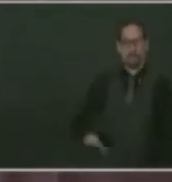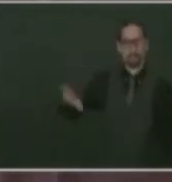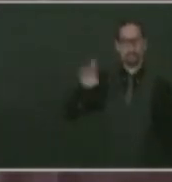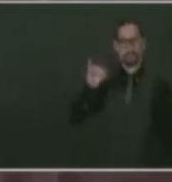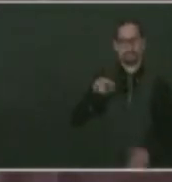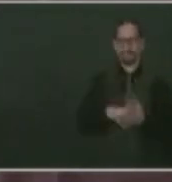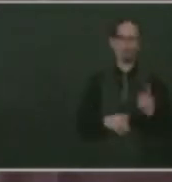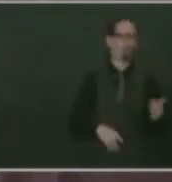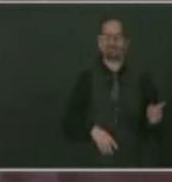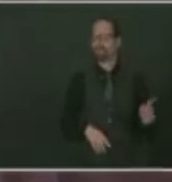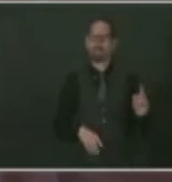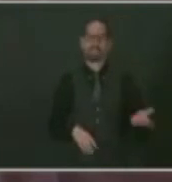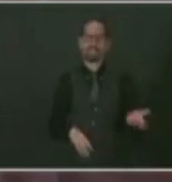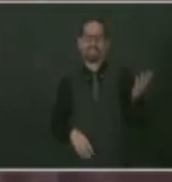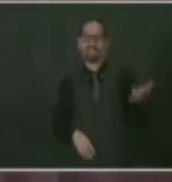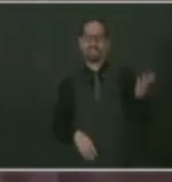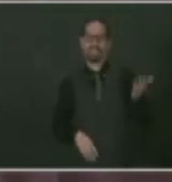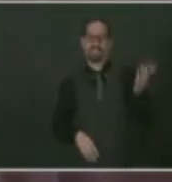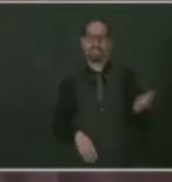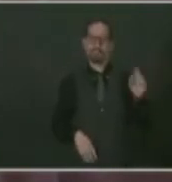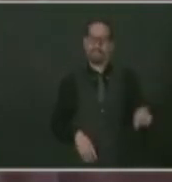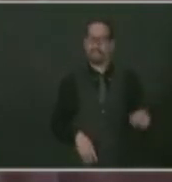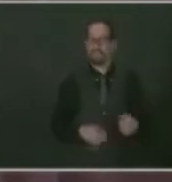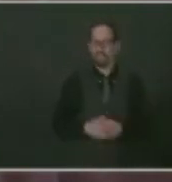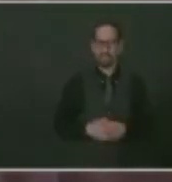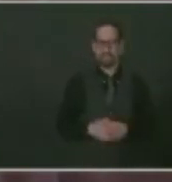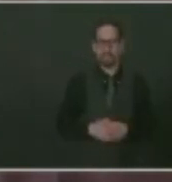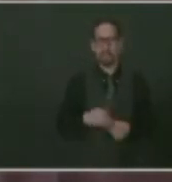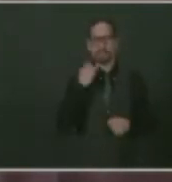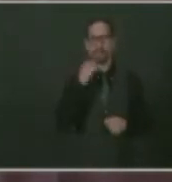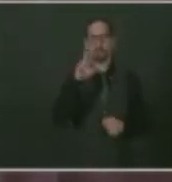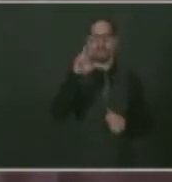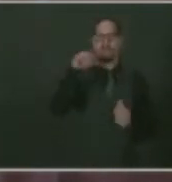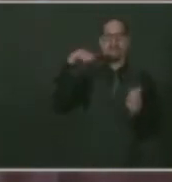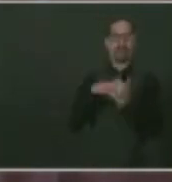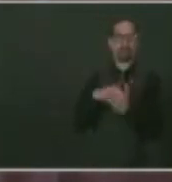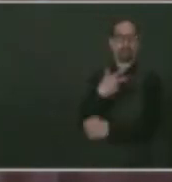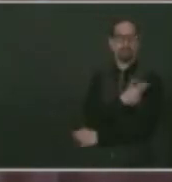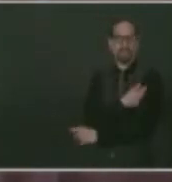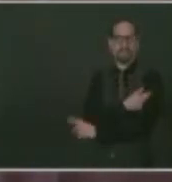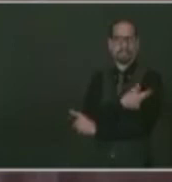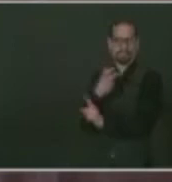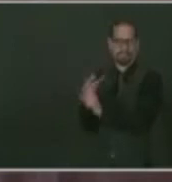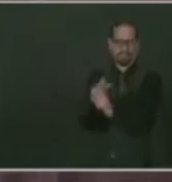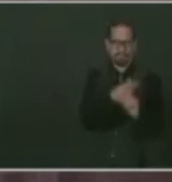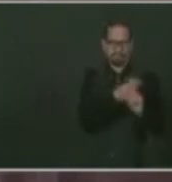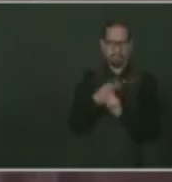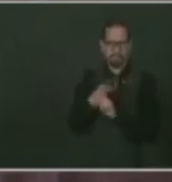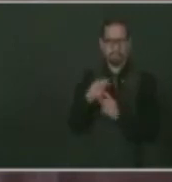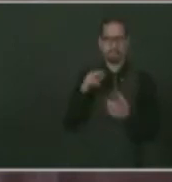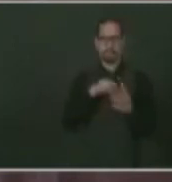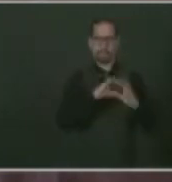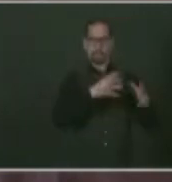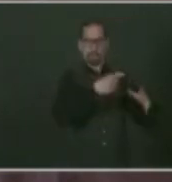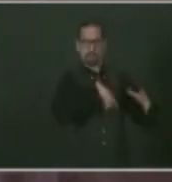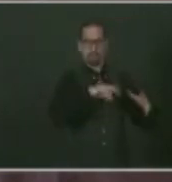just as an example, if we did 300,000 shots and they are 8% of the population, that population, we